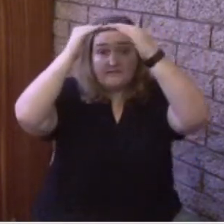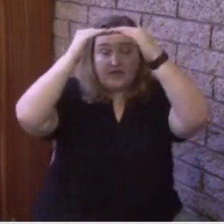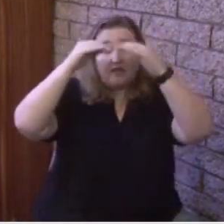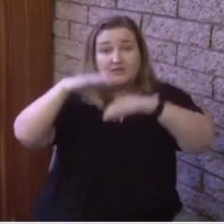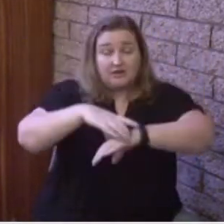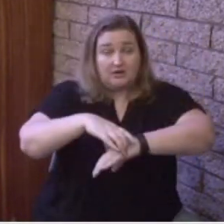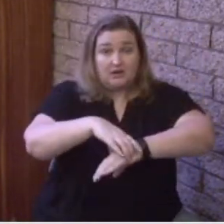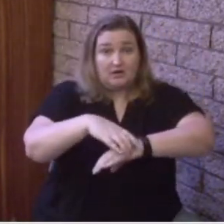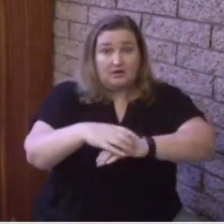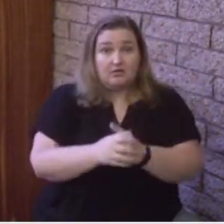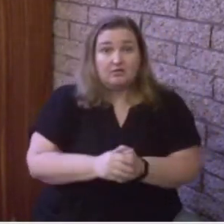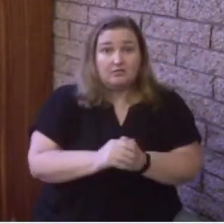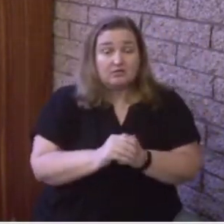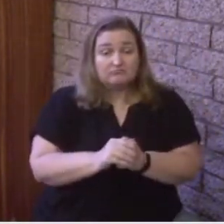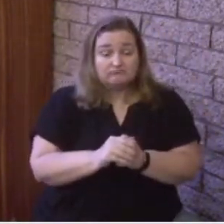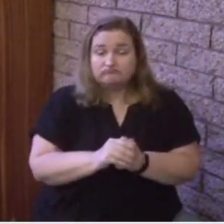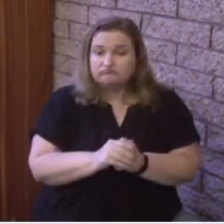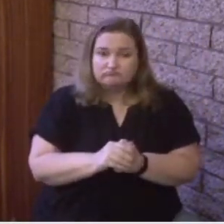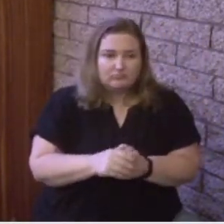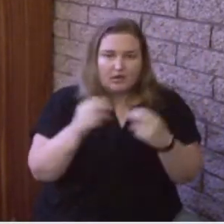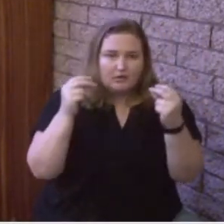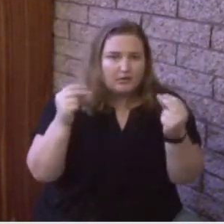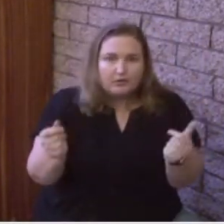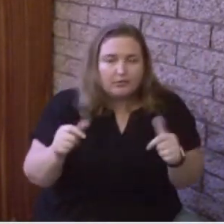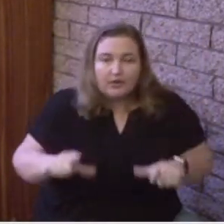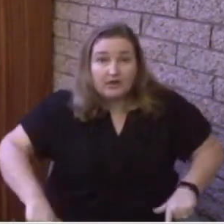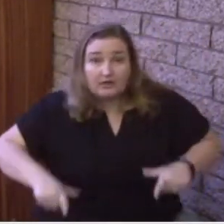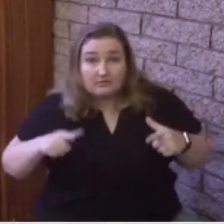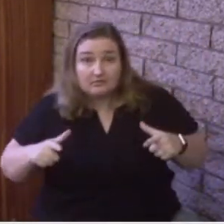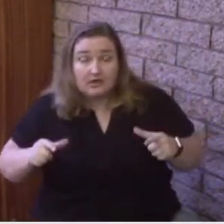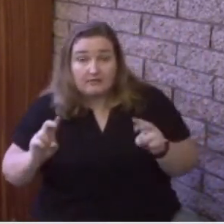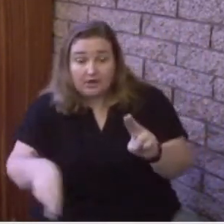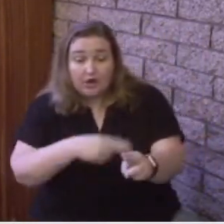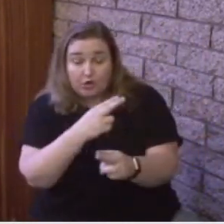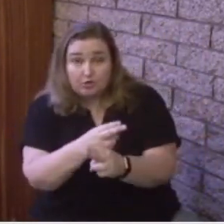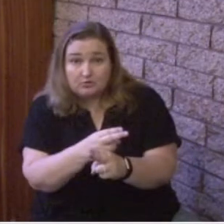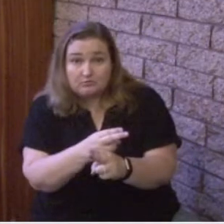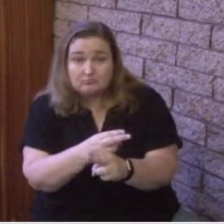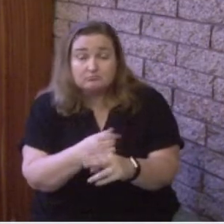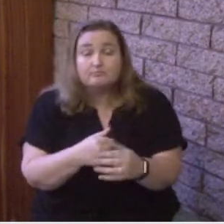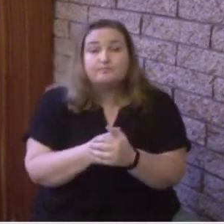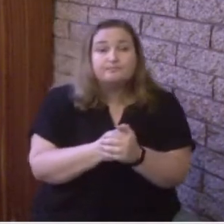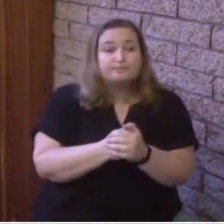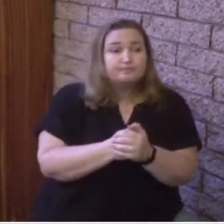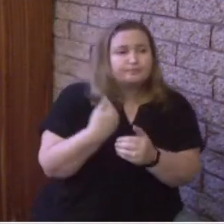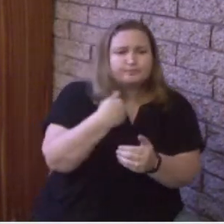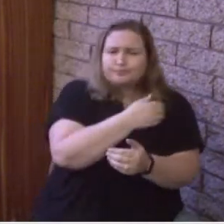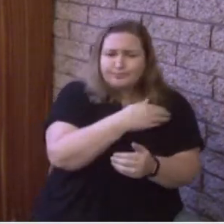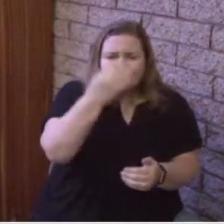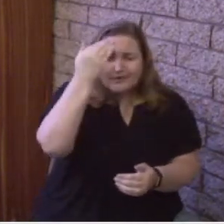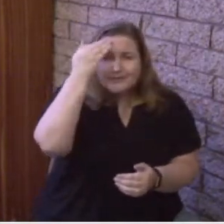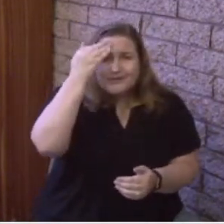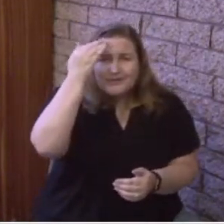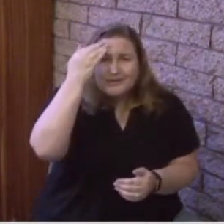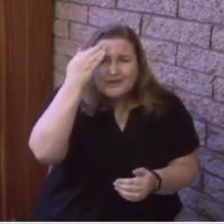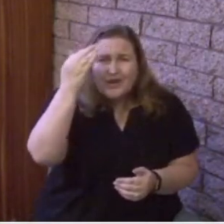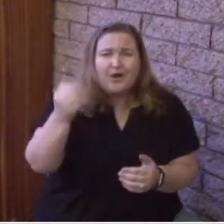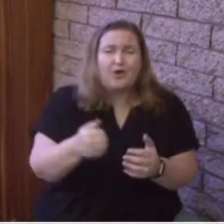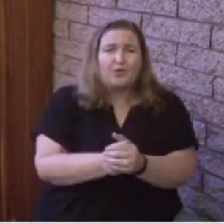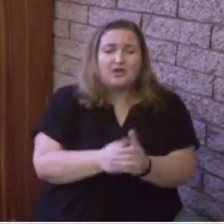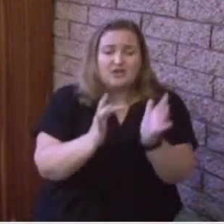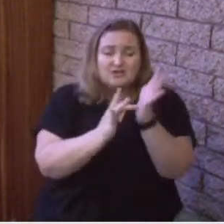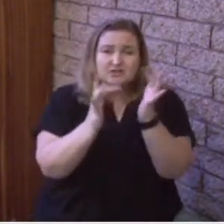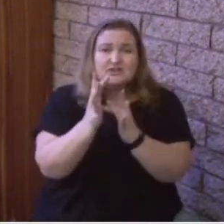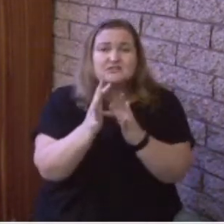this universe. He created all things. We know, as we've talked about, Jesus the Son, born of the Virgin